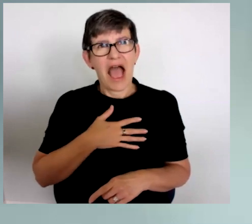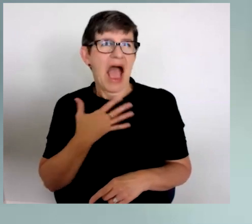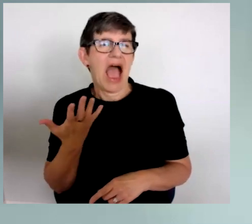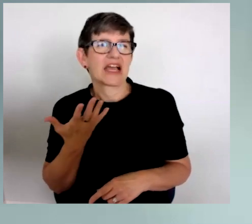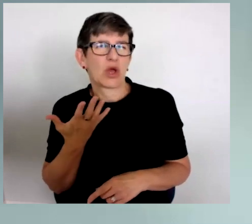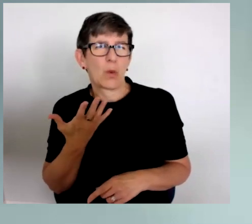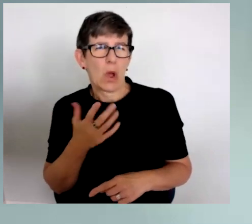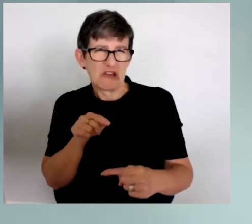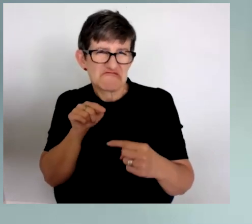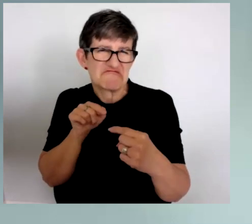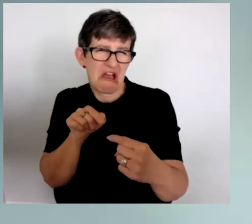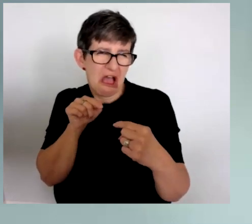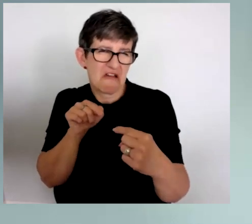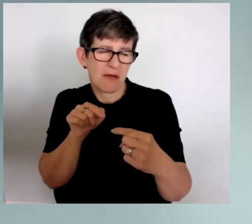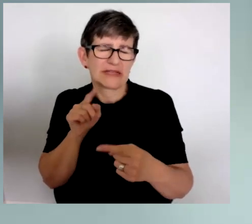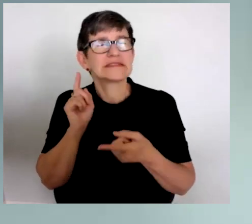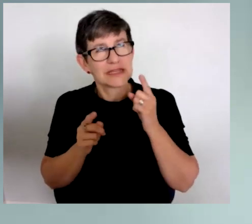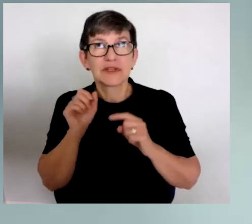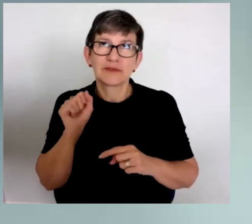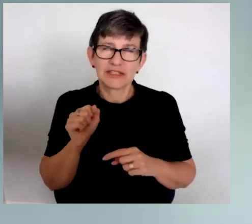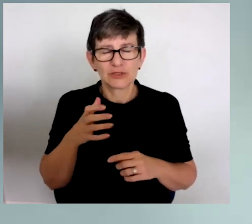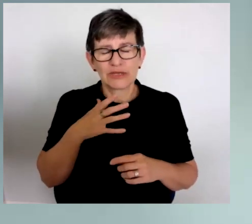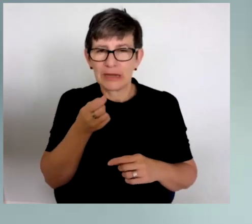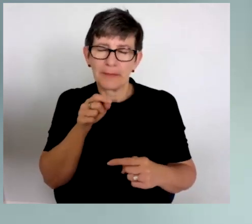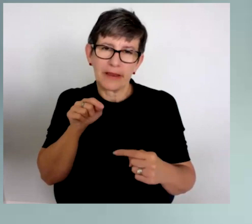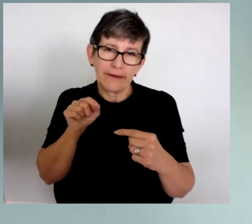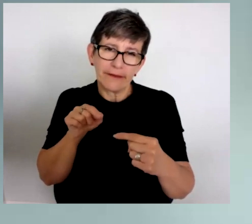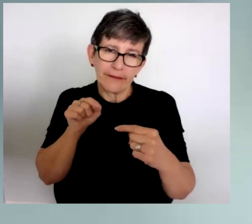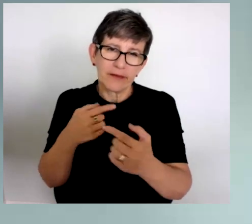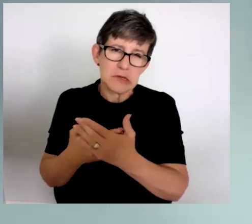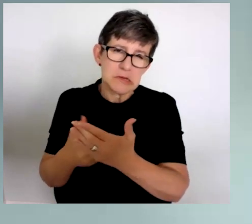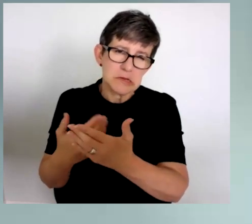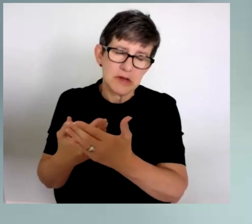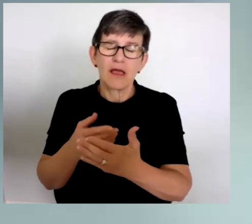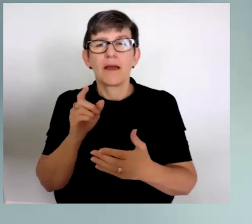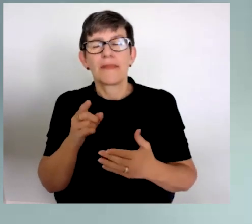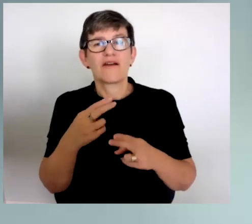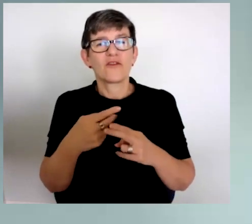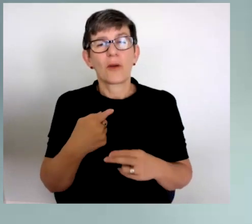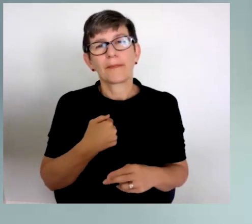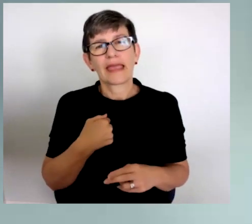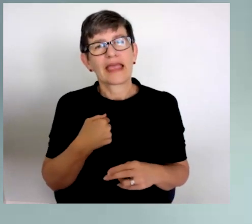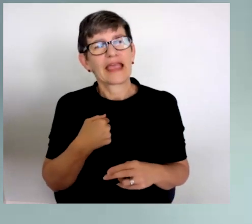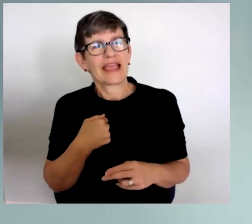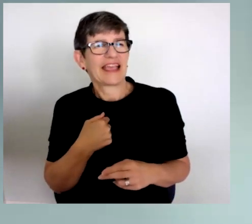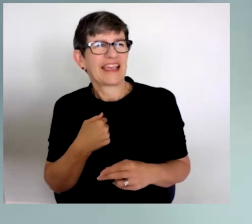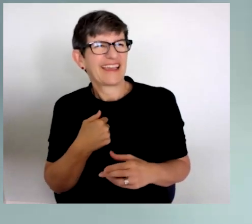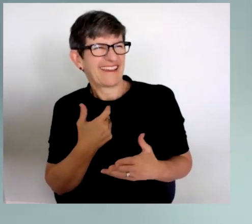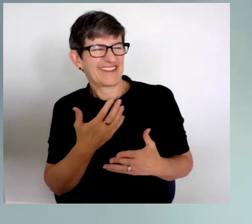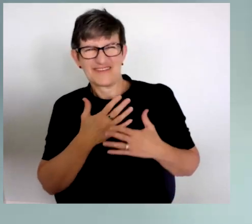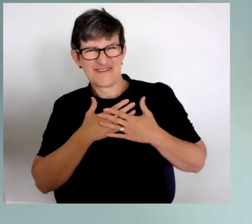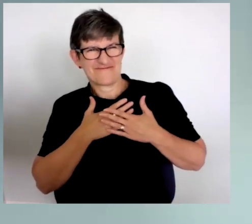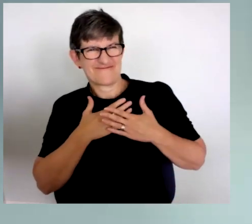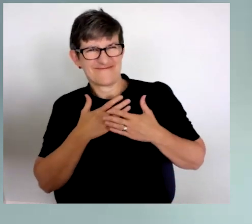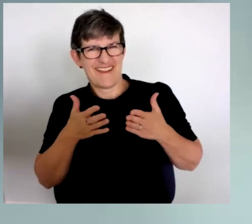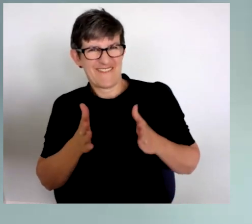in an adversarial way. mean, sometimes you have to be adversarial, and that's fine. But for me, that's not the kind of advocacy